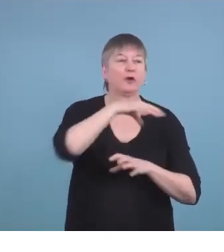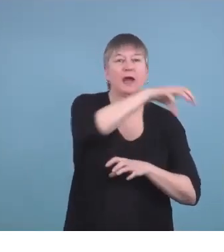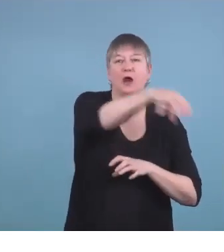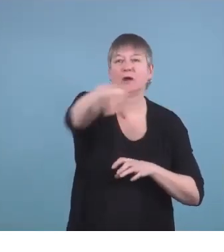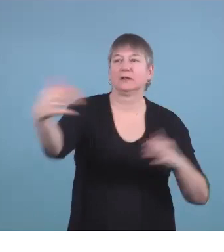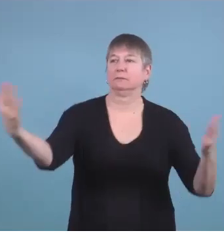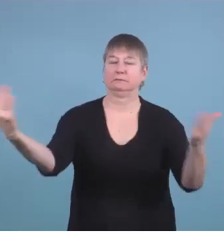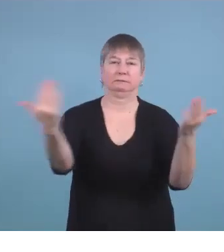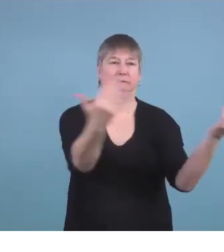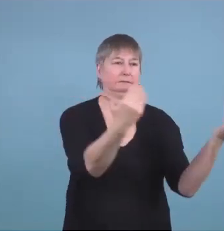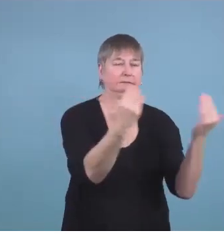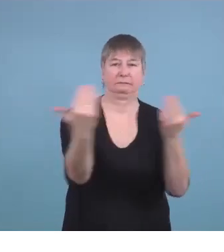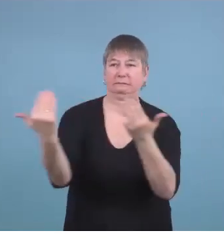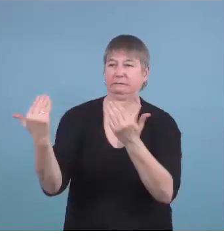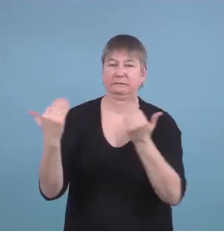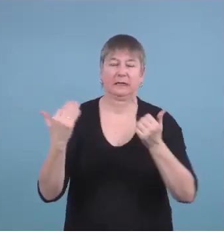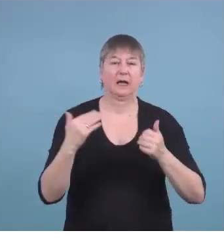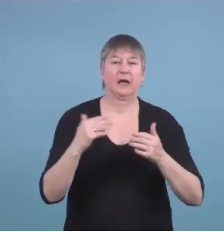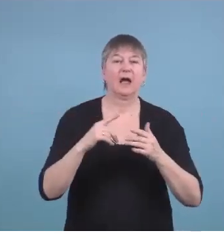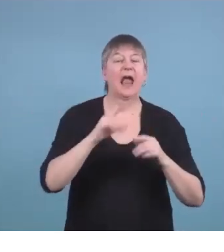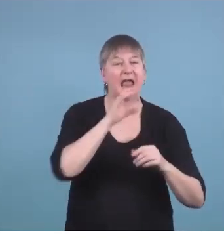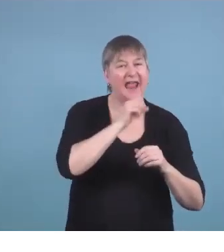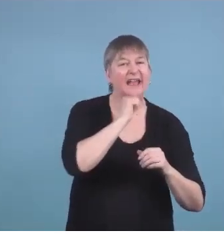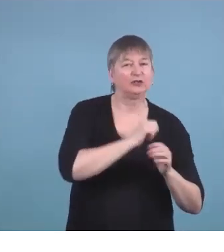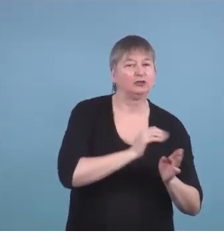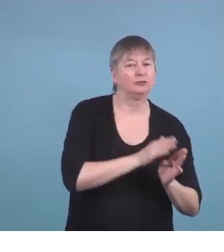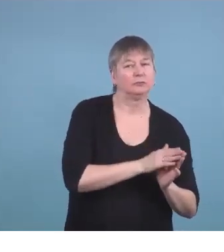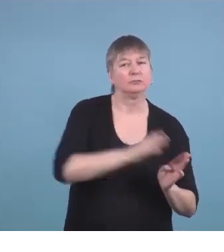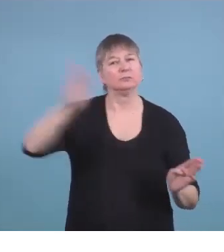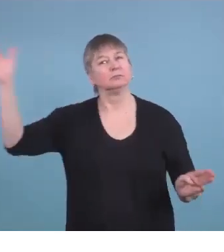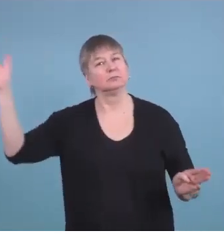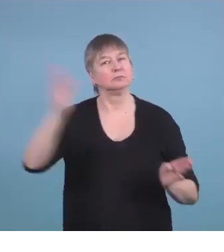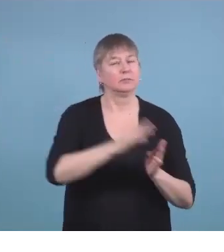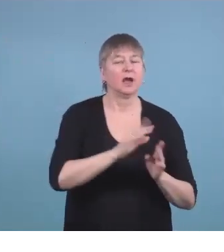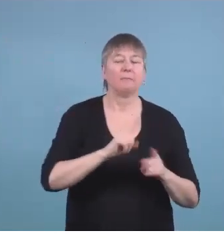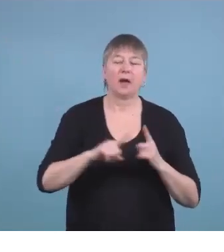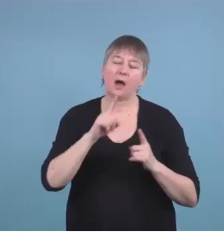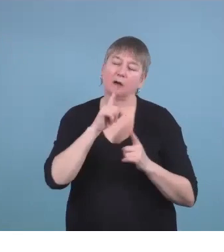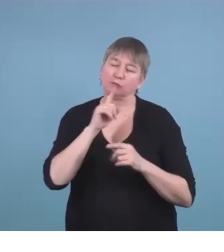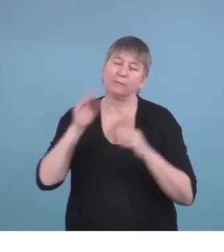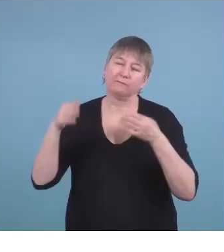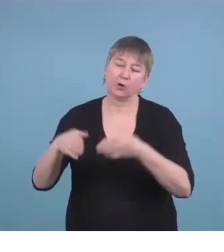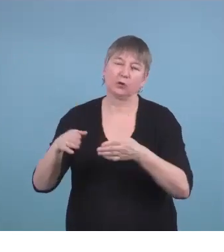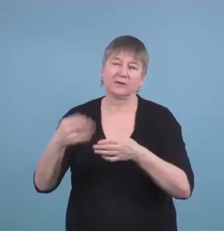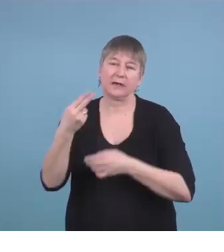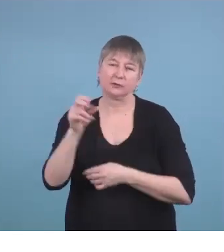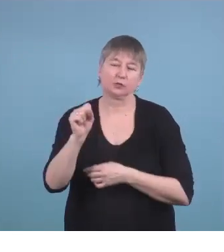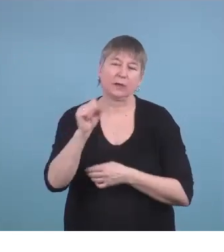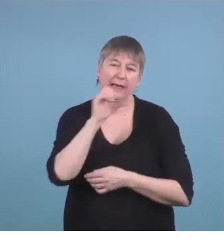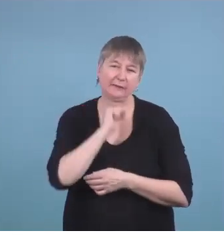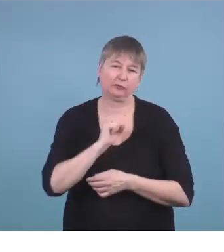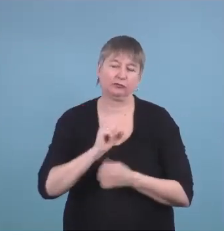make it all the ages but it is more high school focused we invite all of the